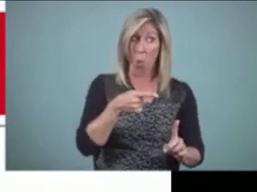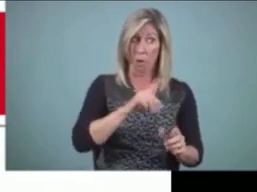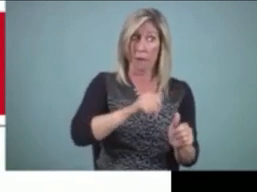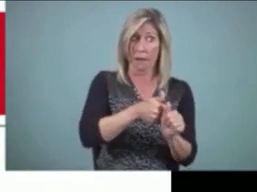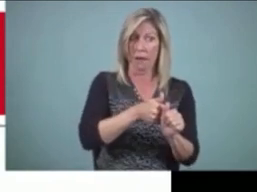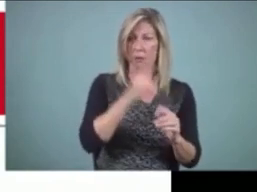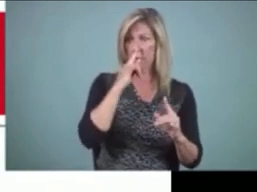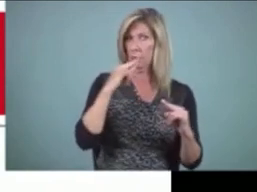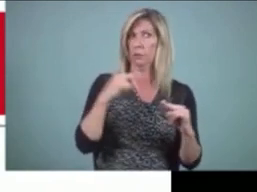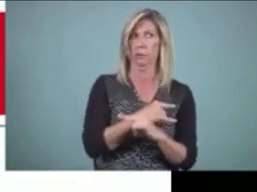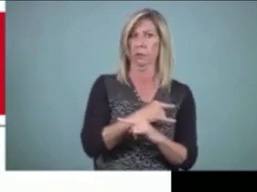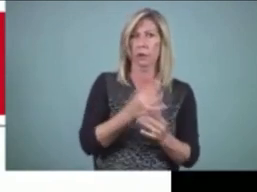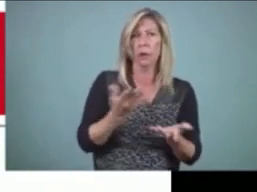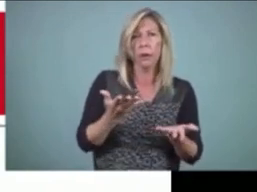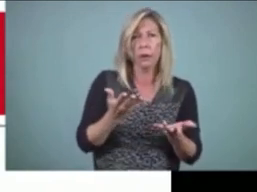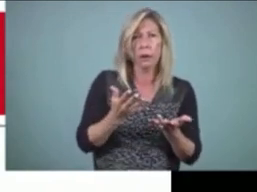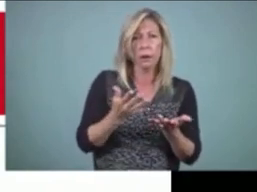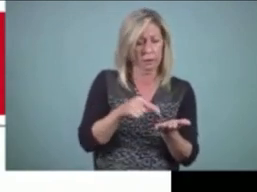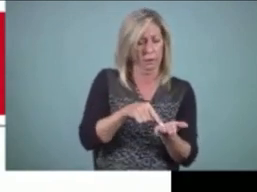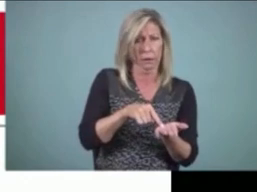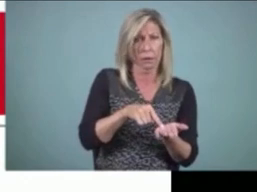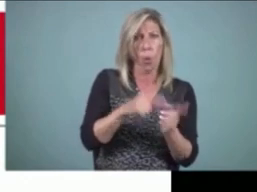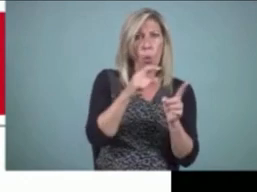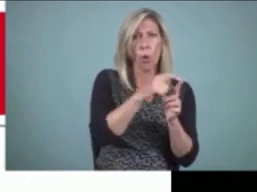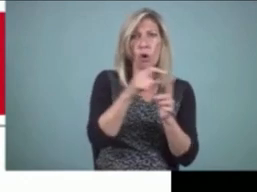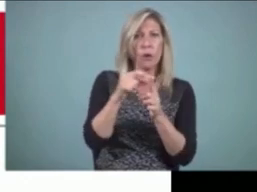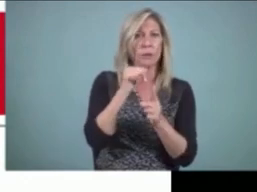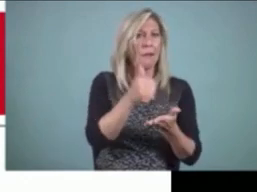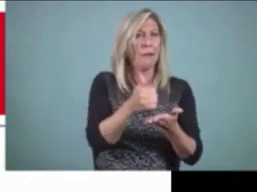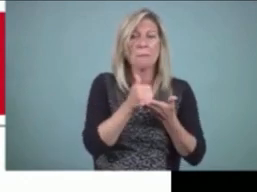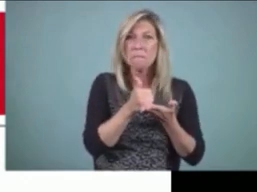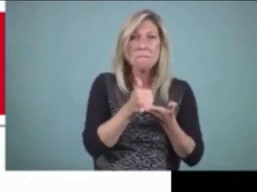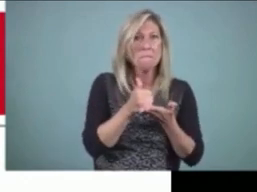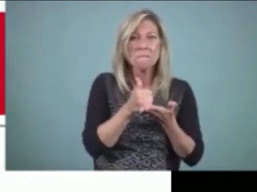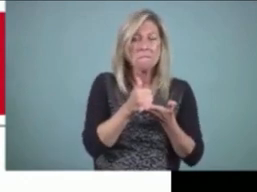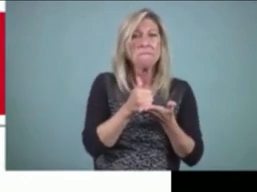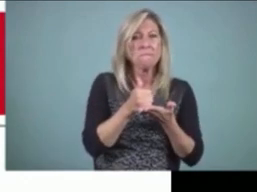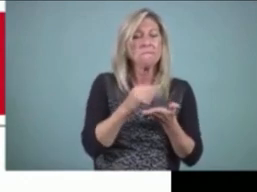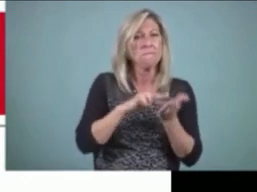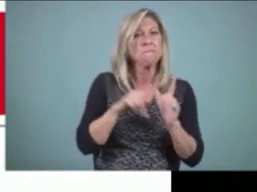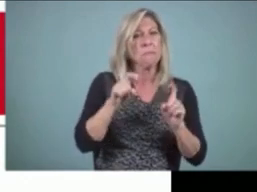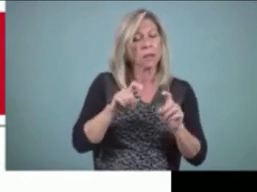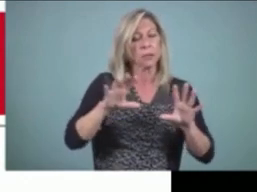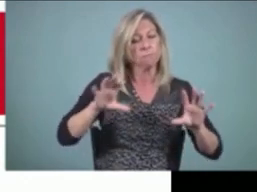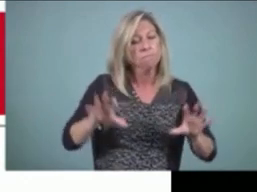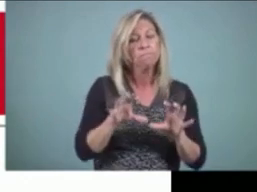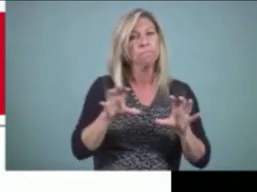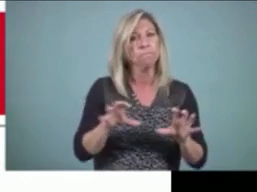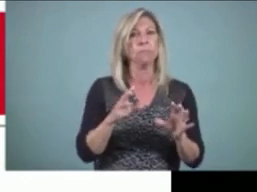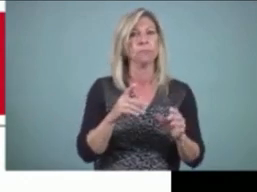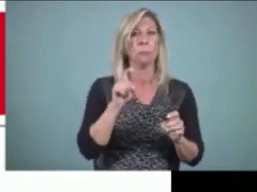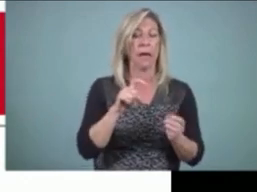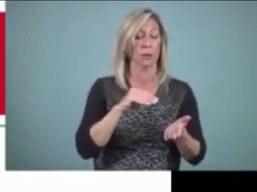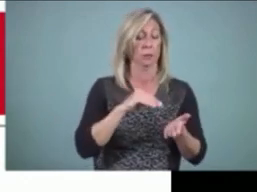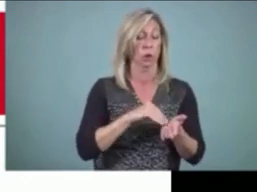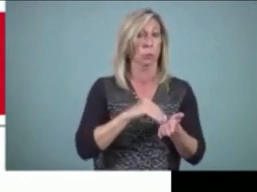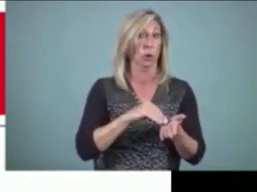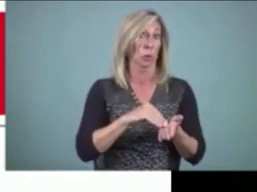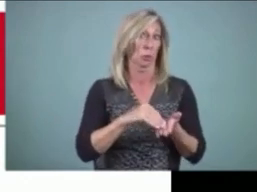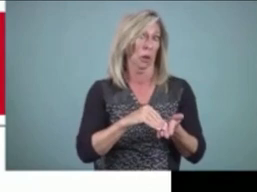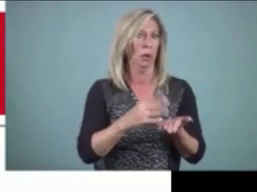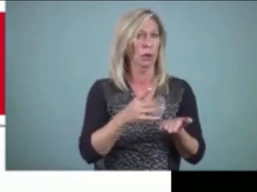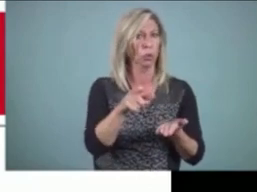doesn't mean it's a nice dress? Well, have to do more with your language. You have to say, nice dress, she said